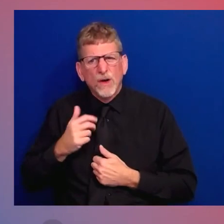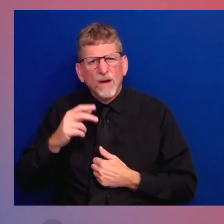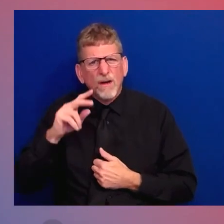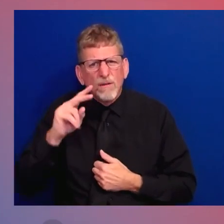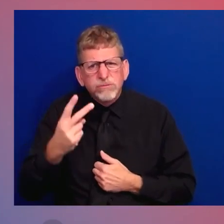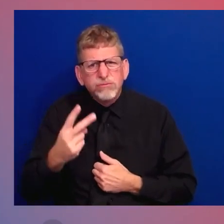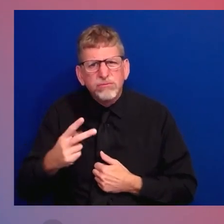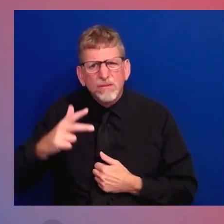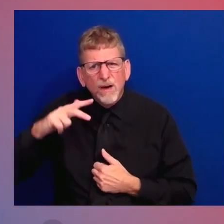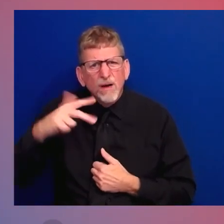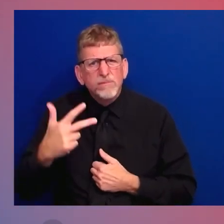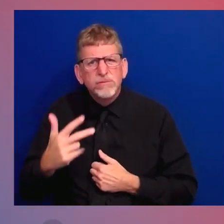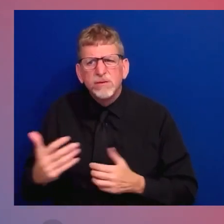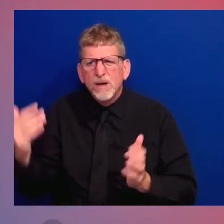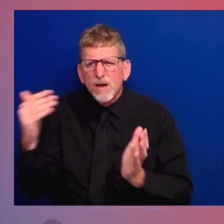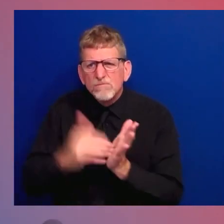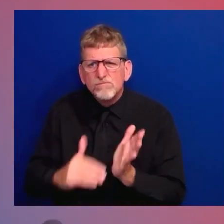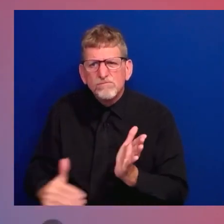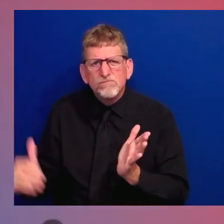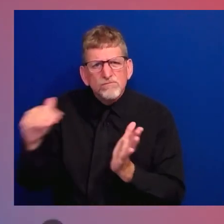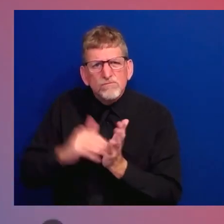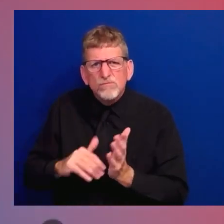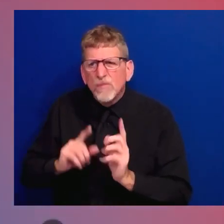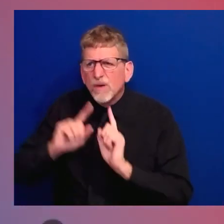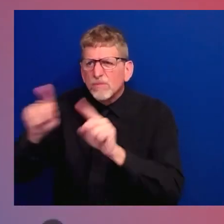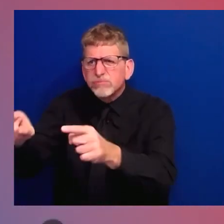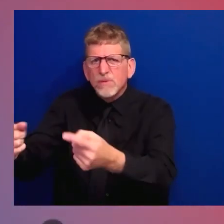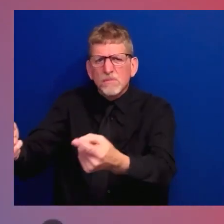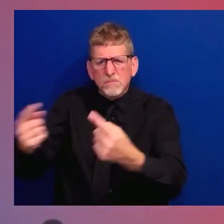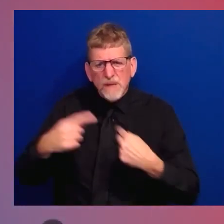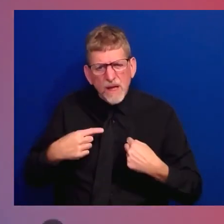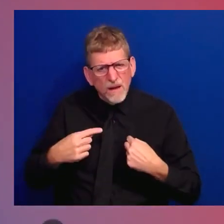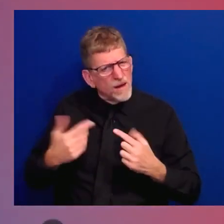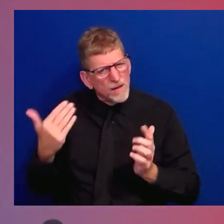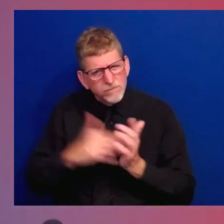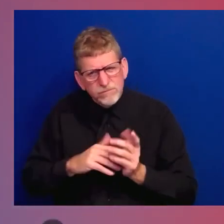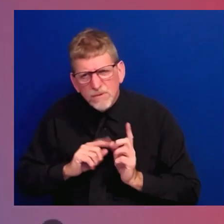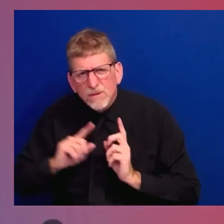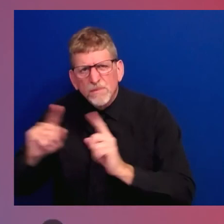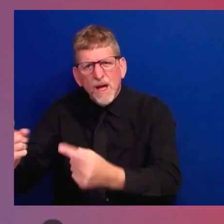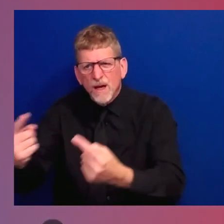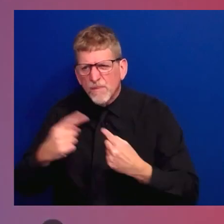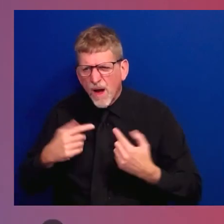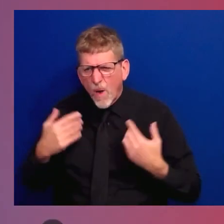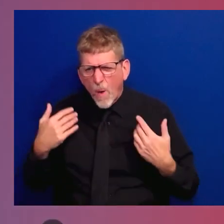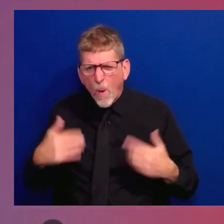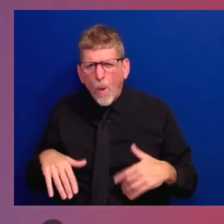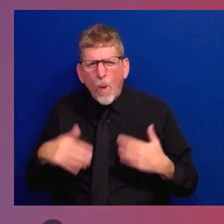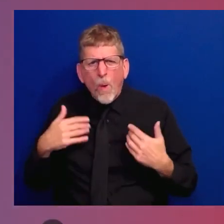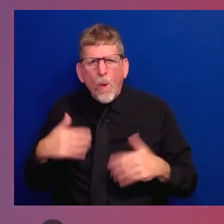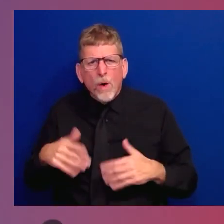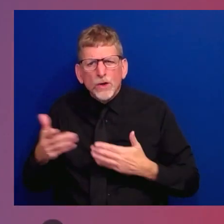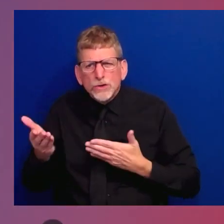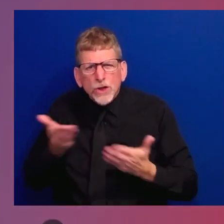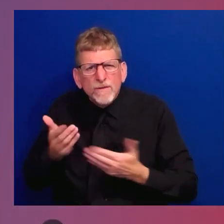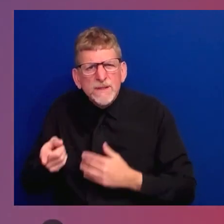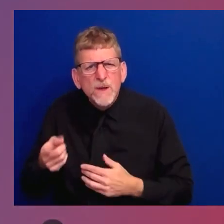And after knowing that they cleaned off the blood of the seat of that up-armored Humvee that they were in where they lost somebody,